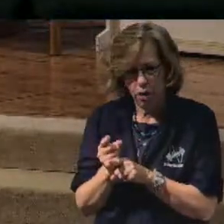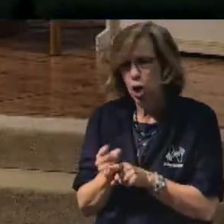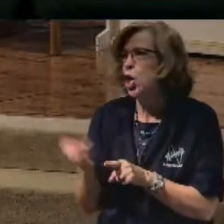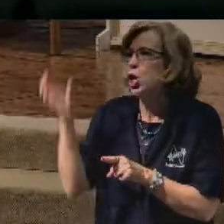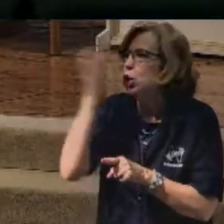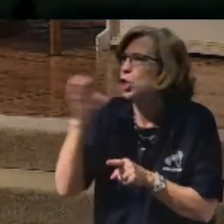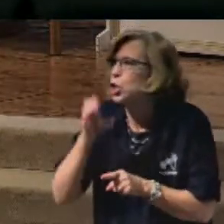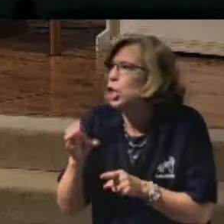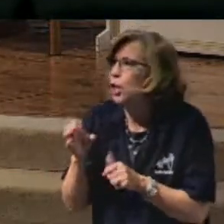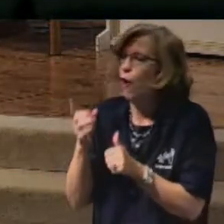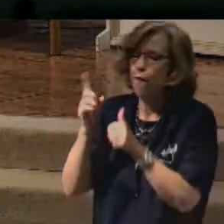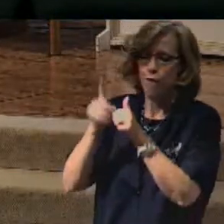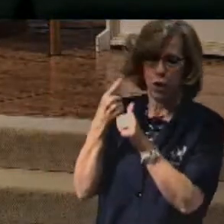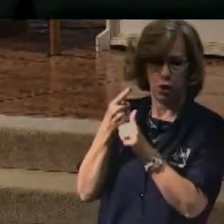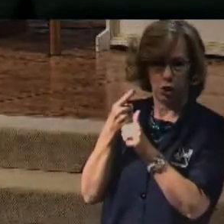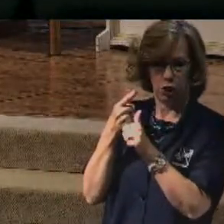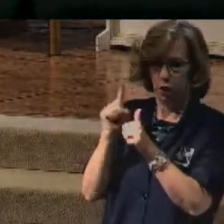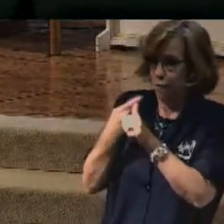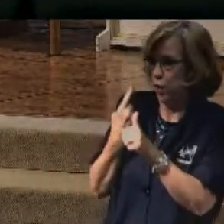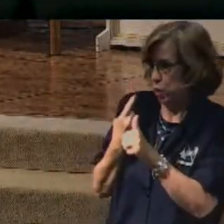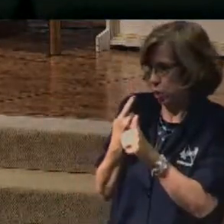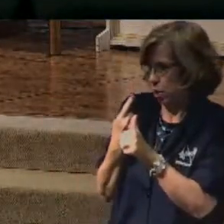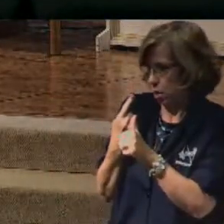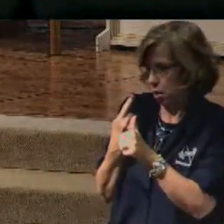Seek first. First.